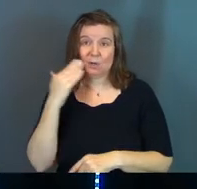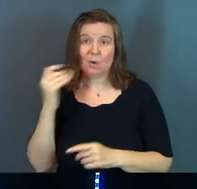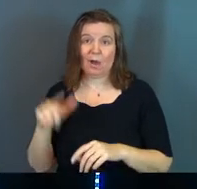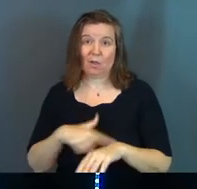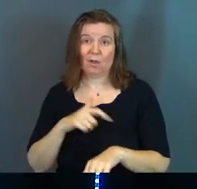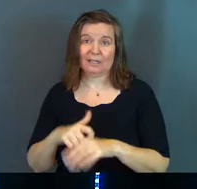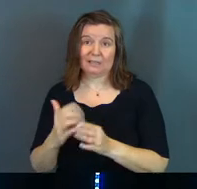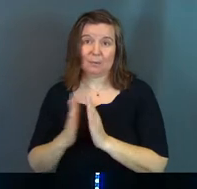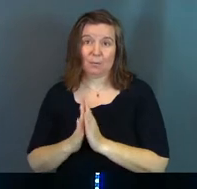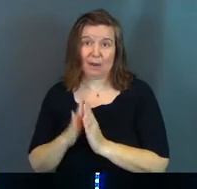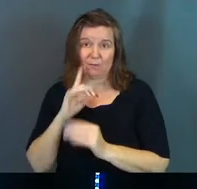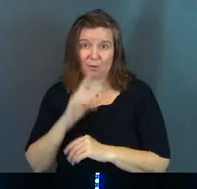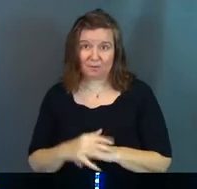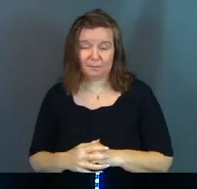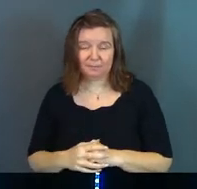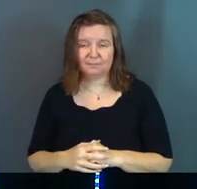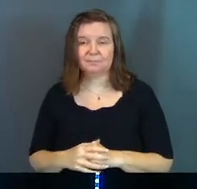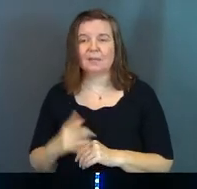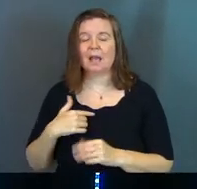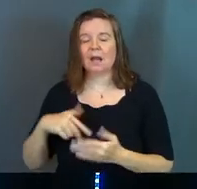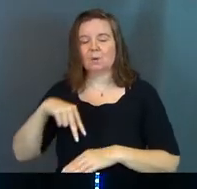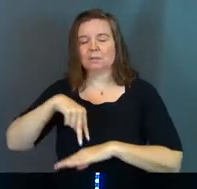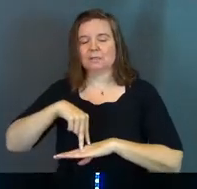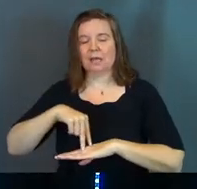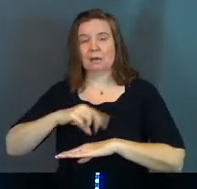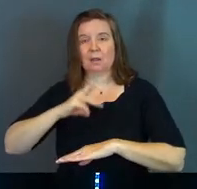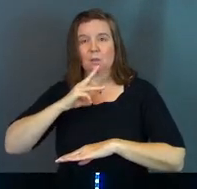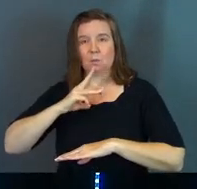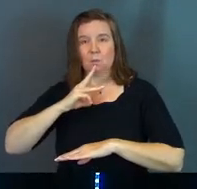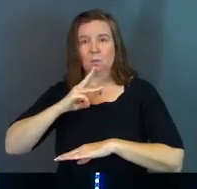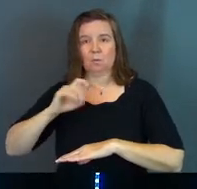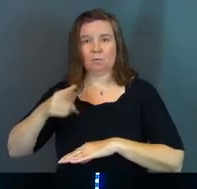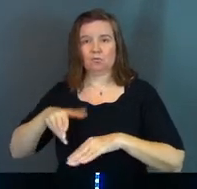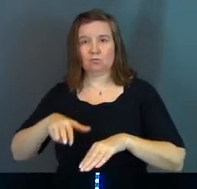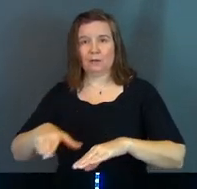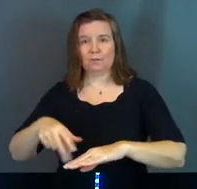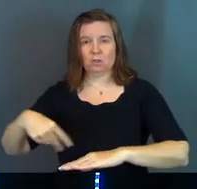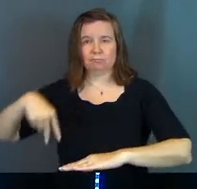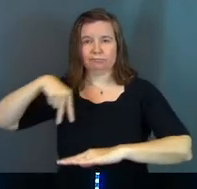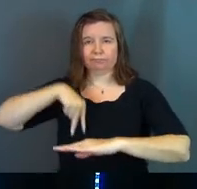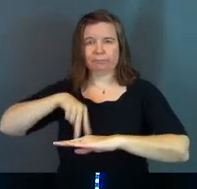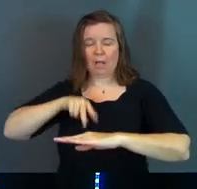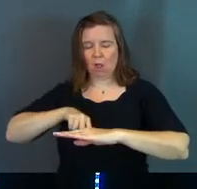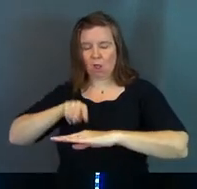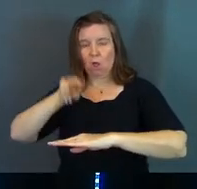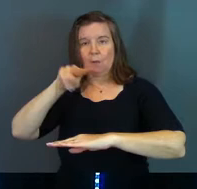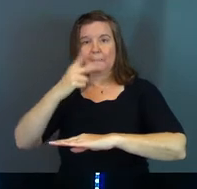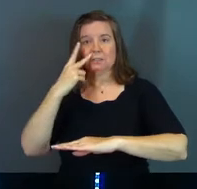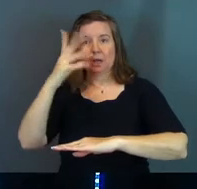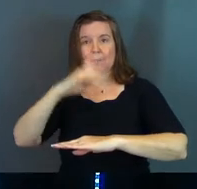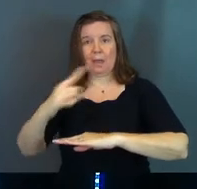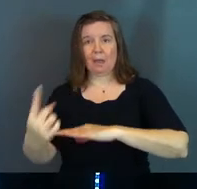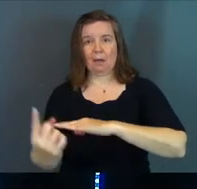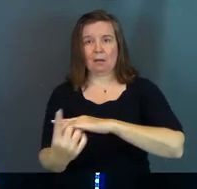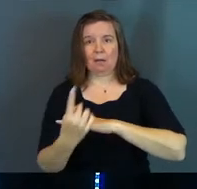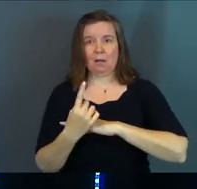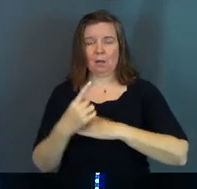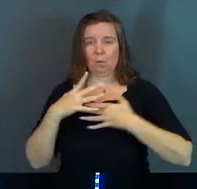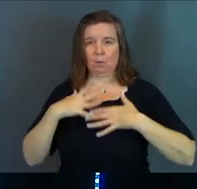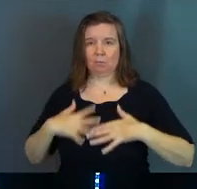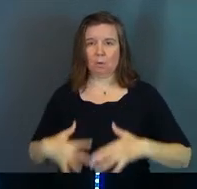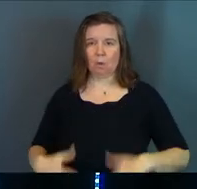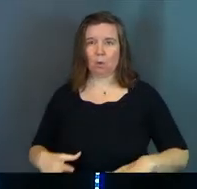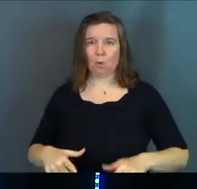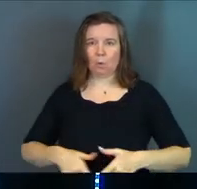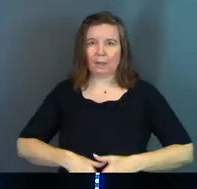knows how long he's been praying. As I was standing on the bank of the great Tigris River, Daniel said, I looked up and I saw a man dressed in linen clothing